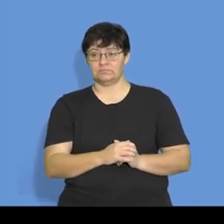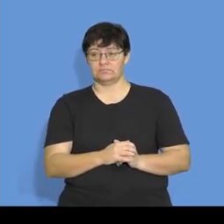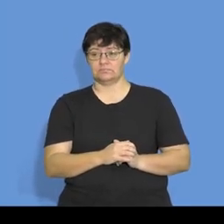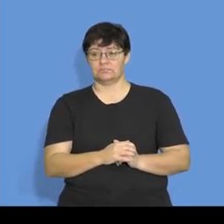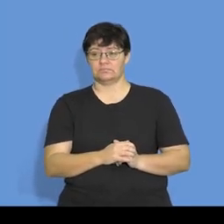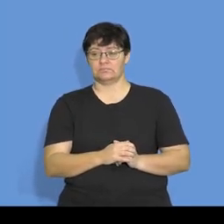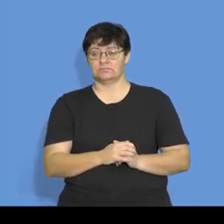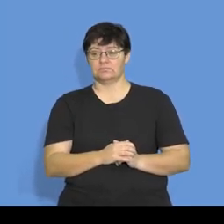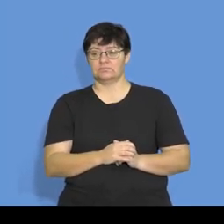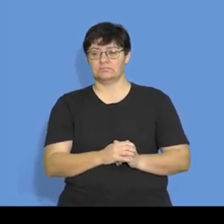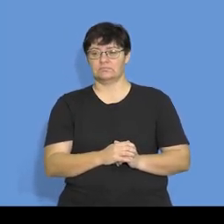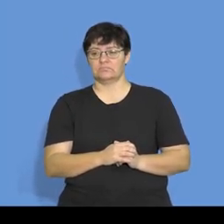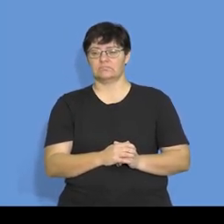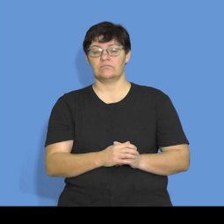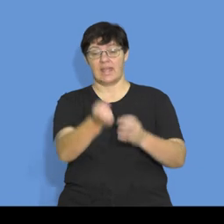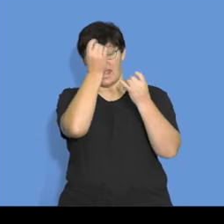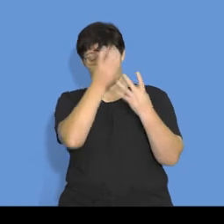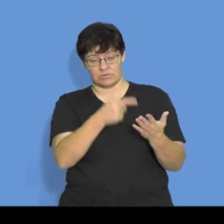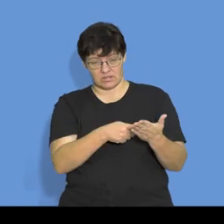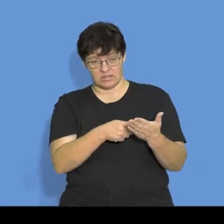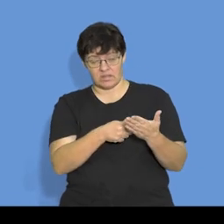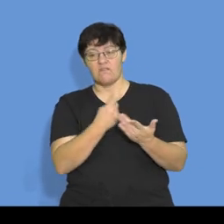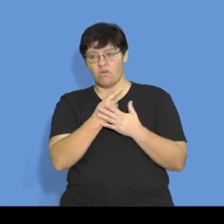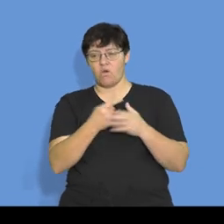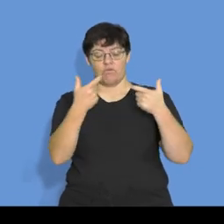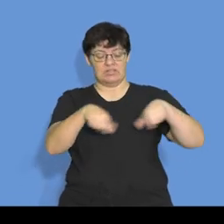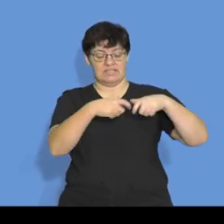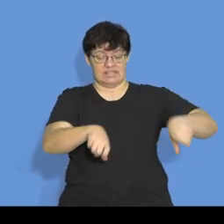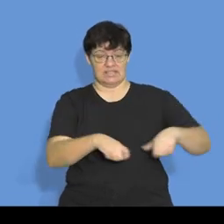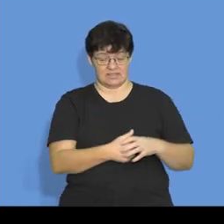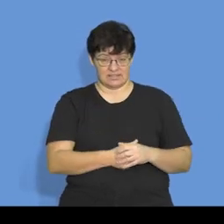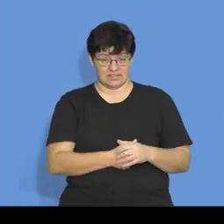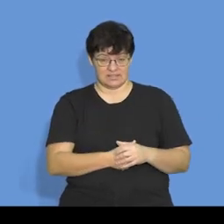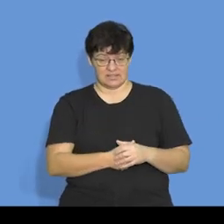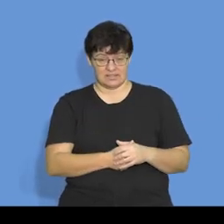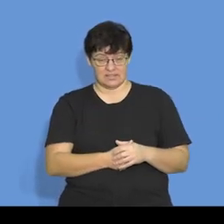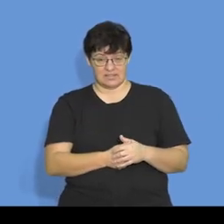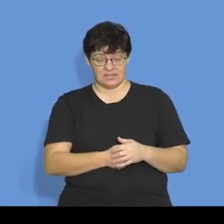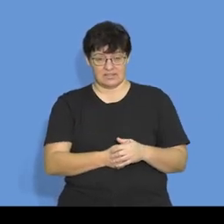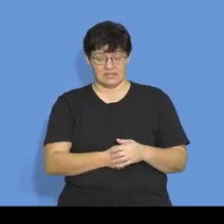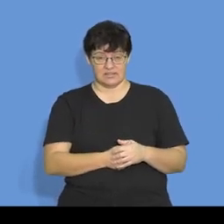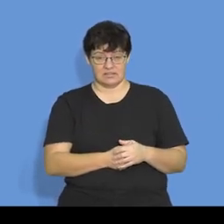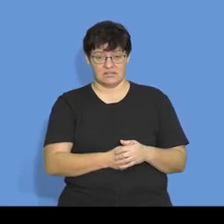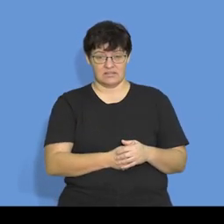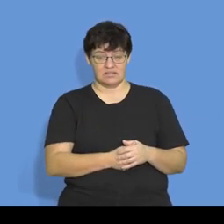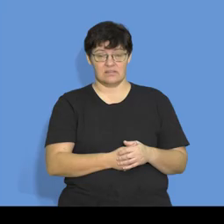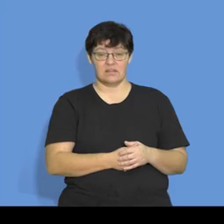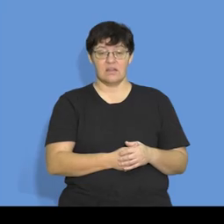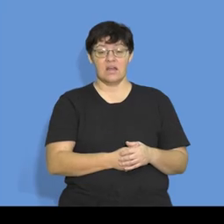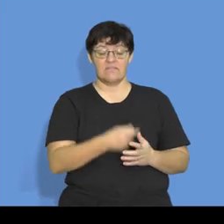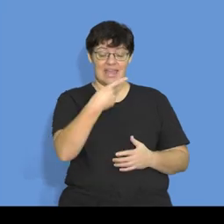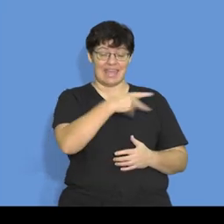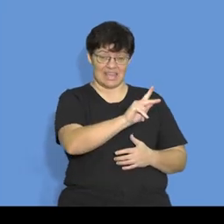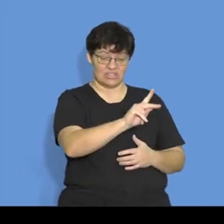This is just information regarding your receipts. They're telling you that, obviously, if the cash sales is 150